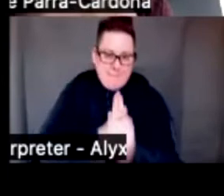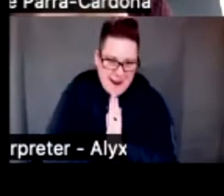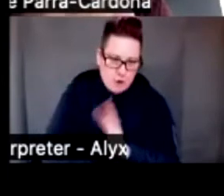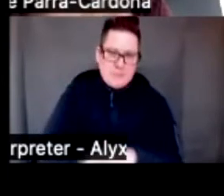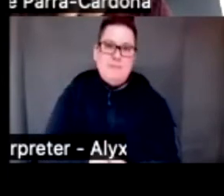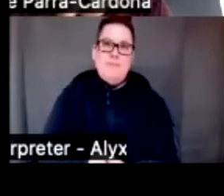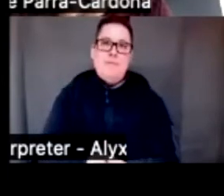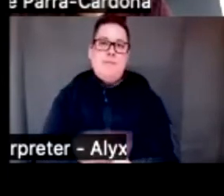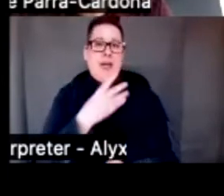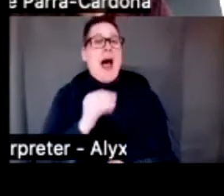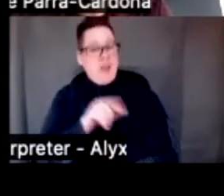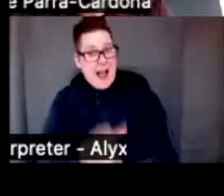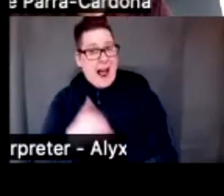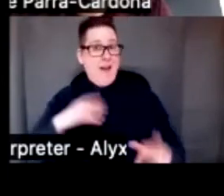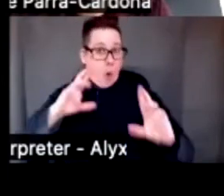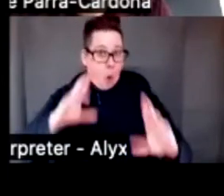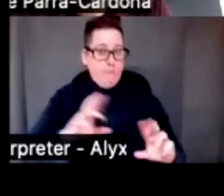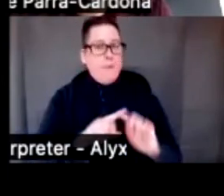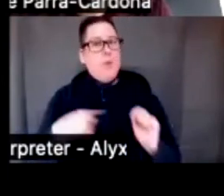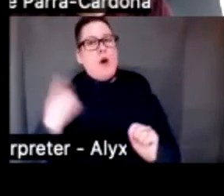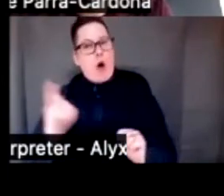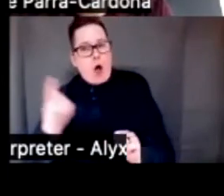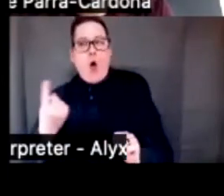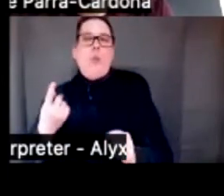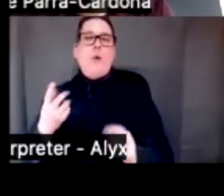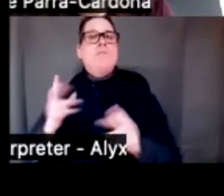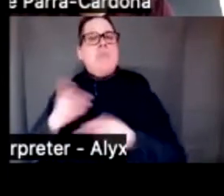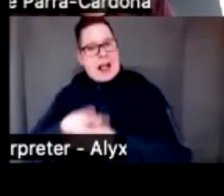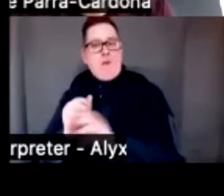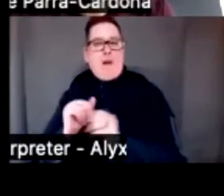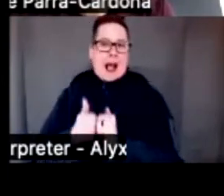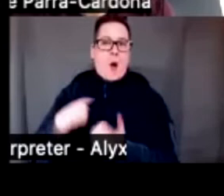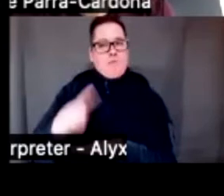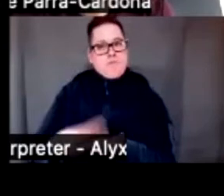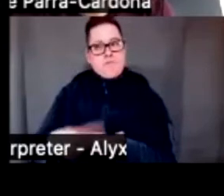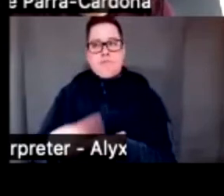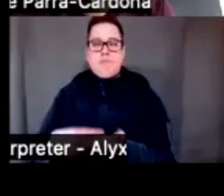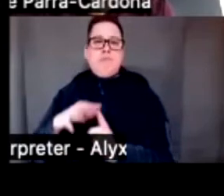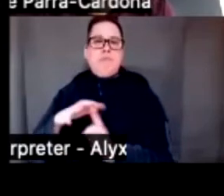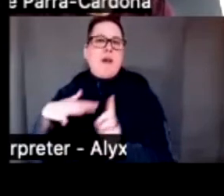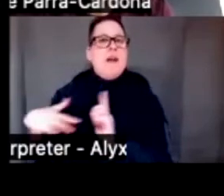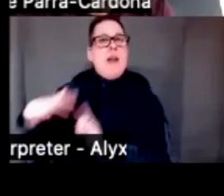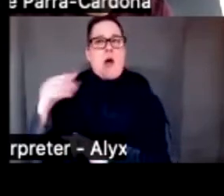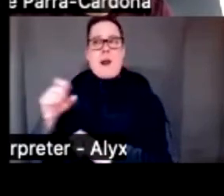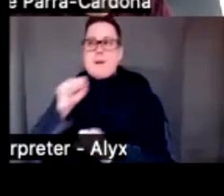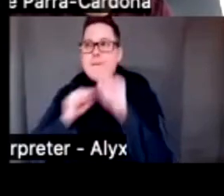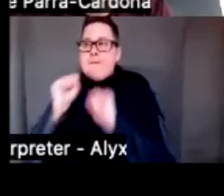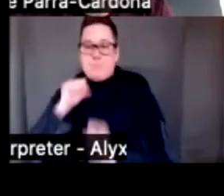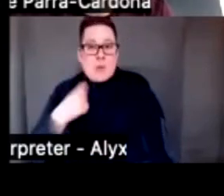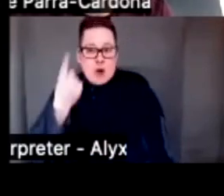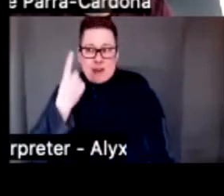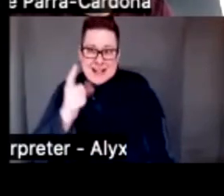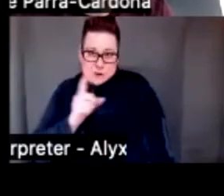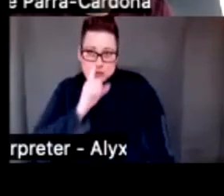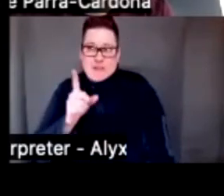But we are always very measured in terms of how we address contextual adversity because it's very real and continues